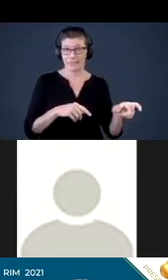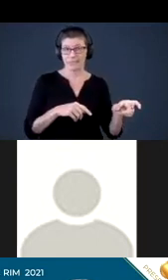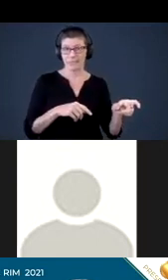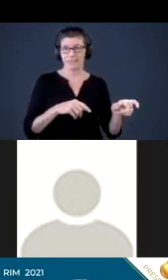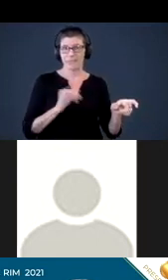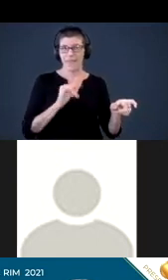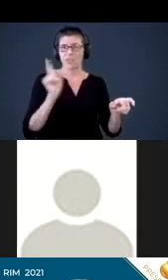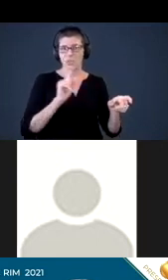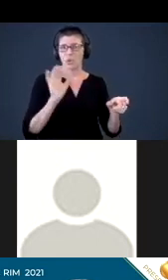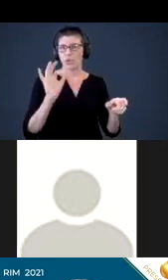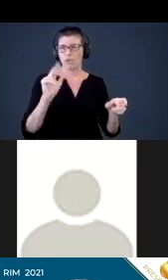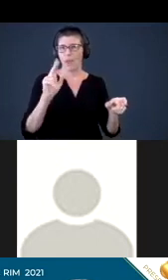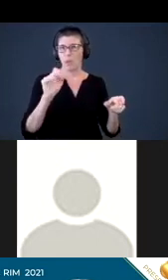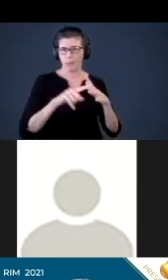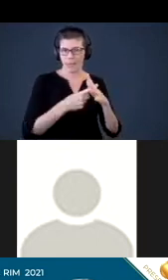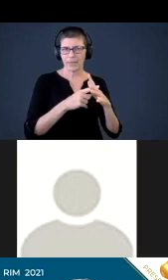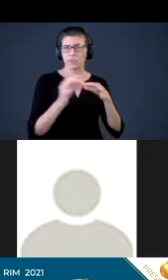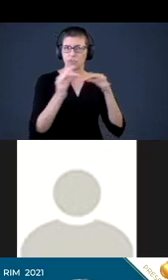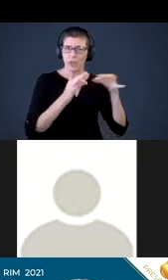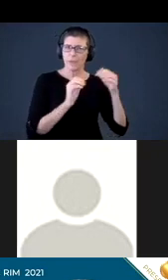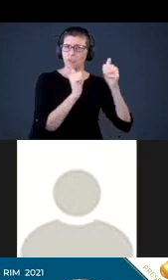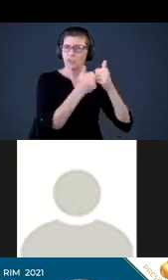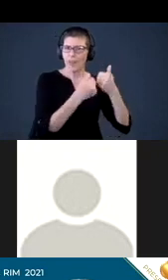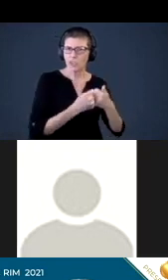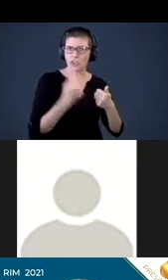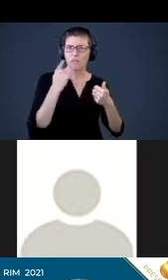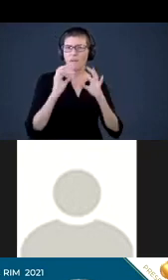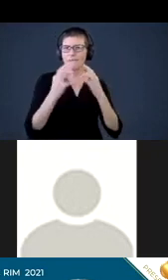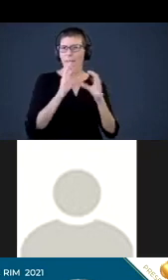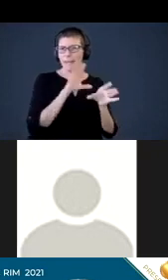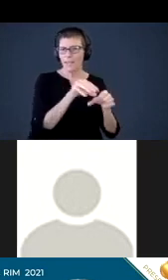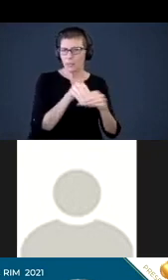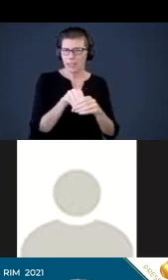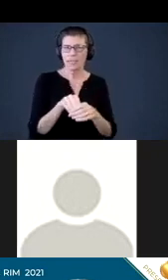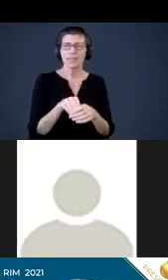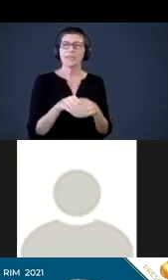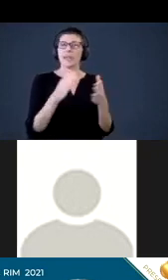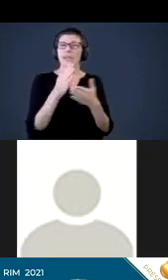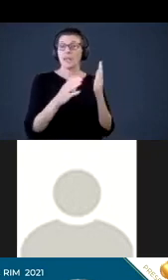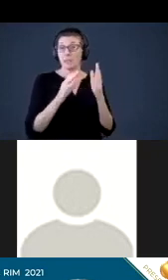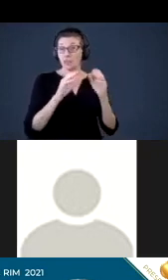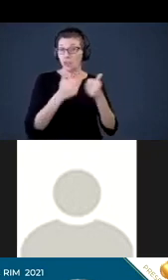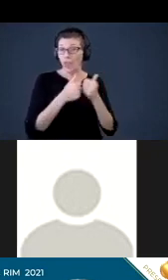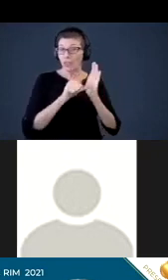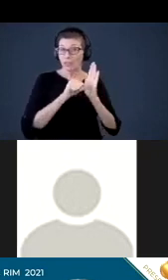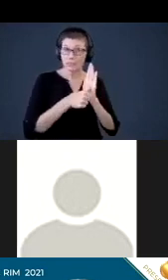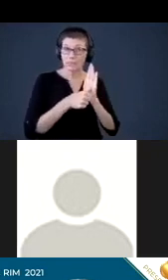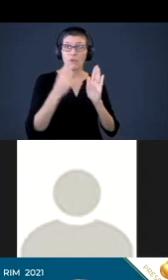the framework begins, describing the challenges to family engagement. It highlights some of the challenges to family school